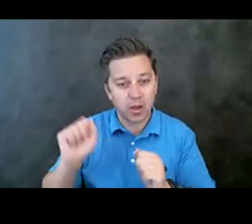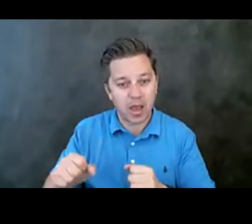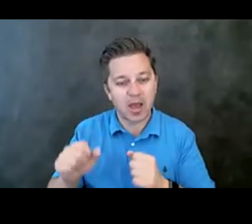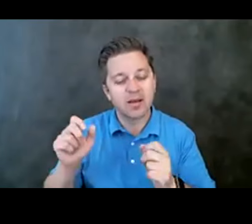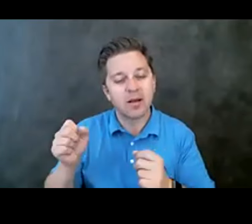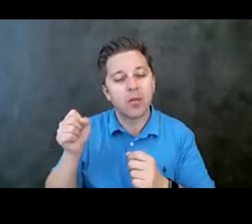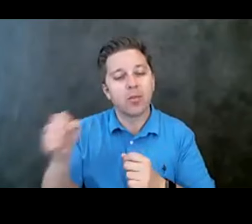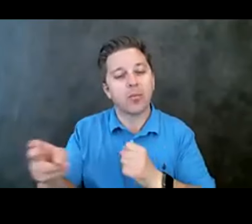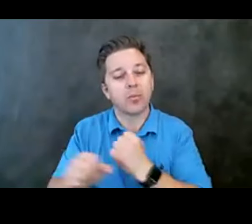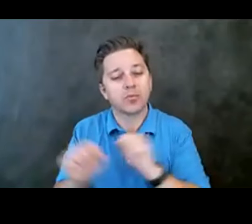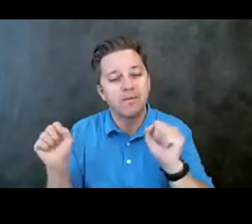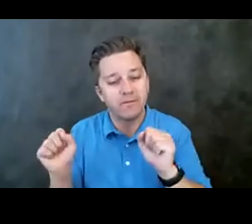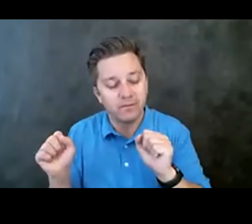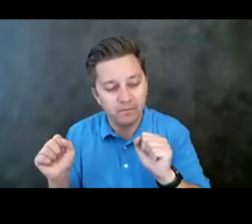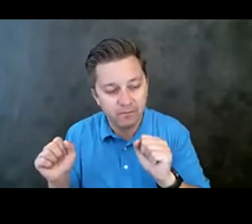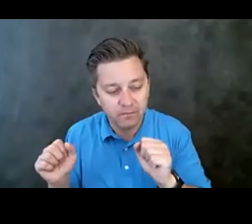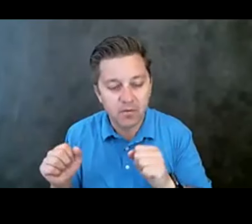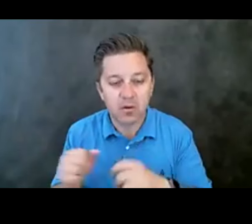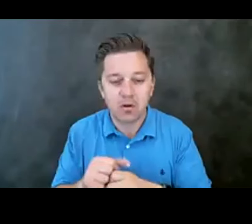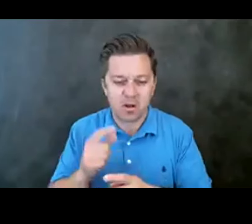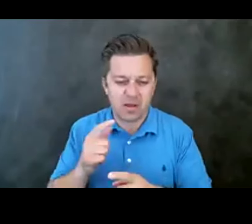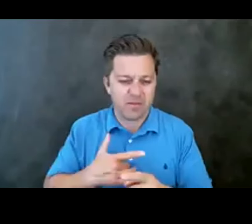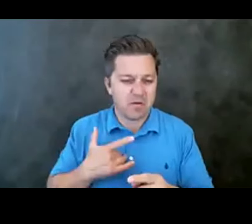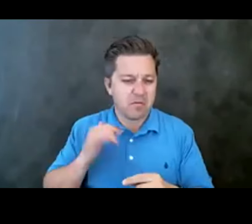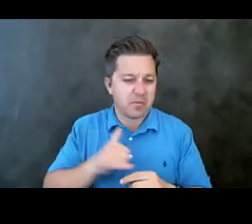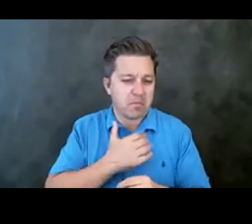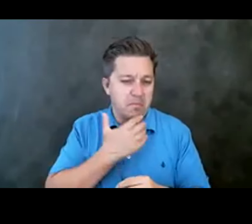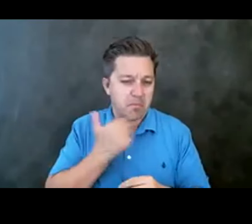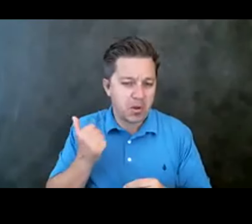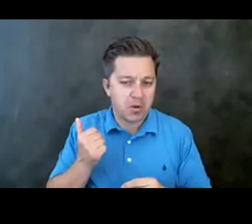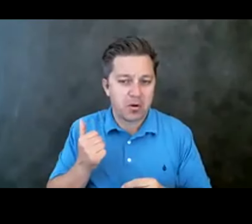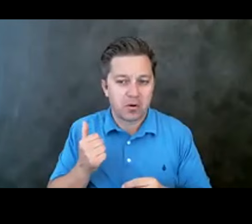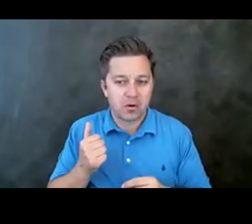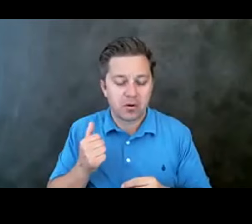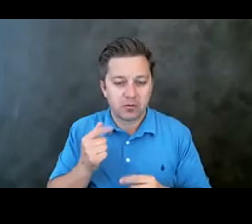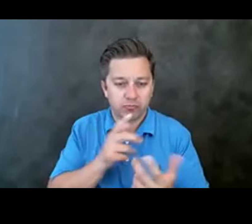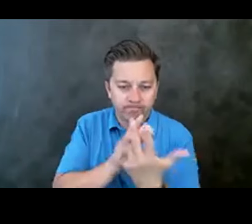would be a much safer location for people from diverse communities.